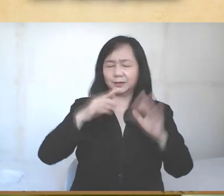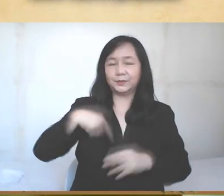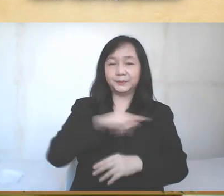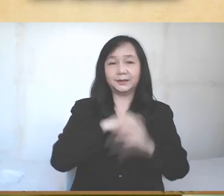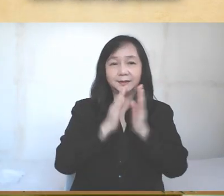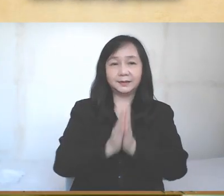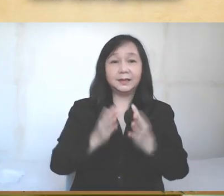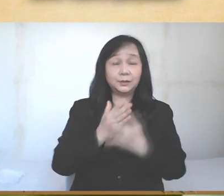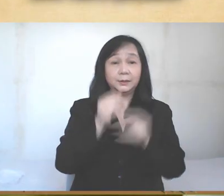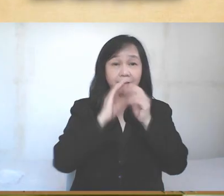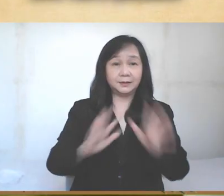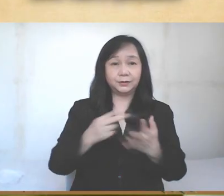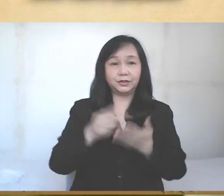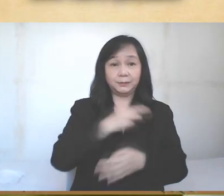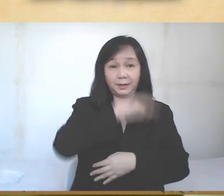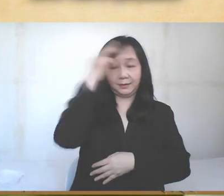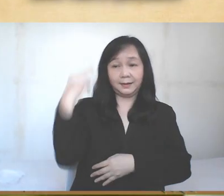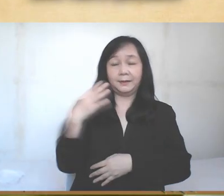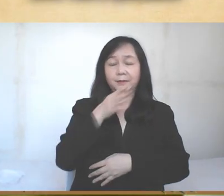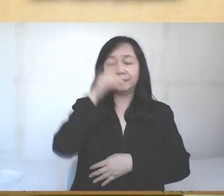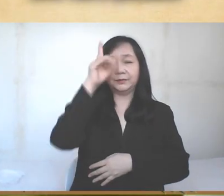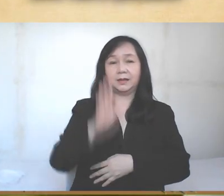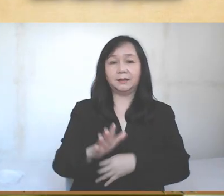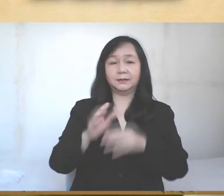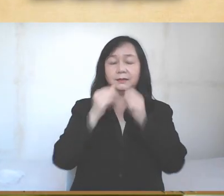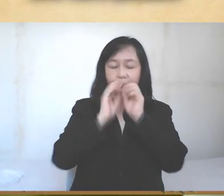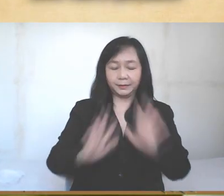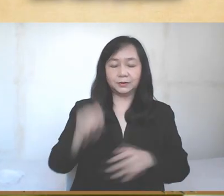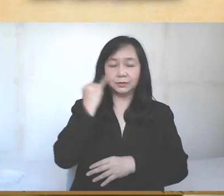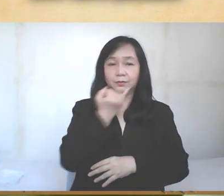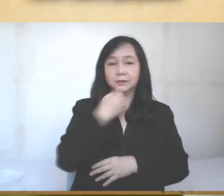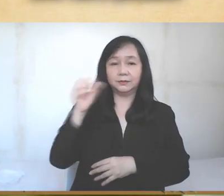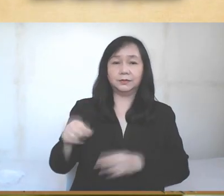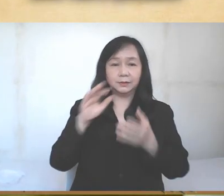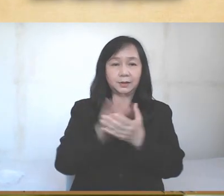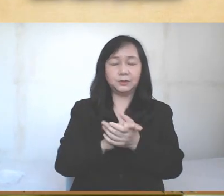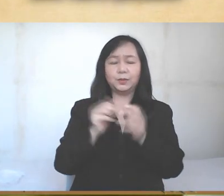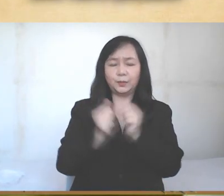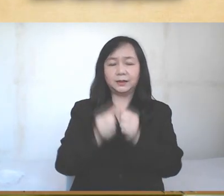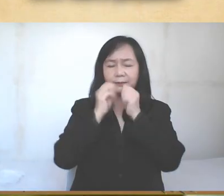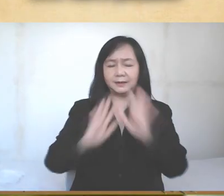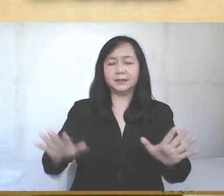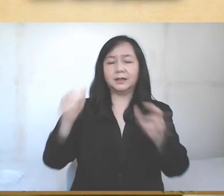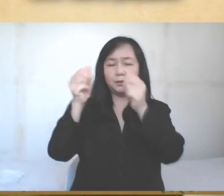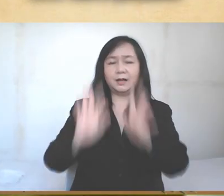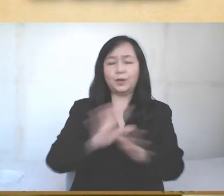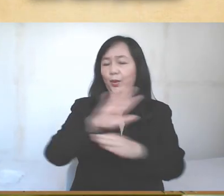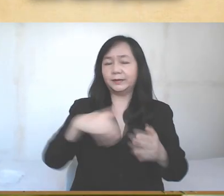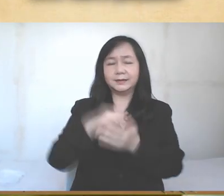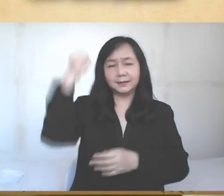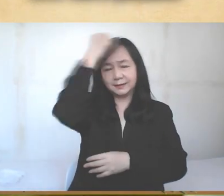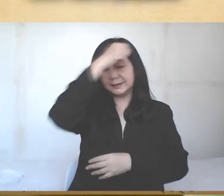mercy on us all, we pray, that with the blessed Virgin Mary, mother of God, with blessed Joseph, her spouse,